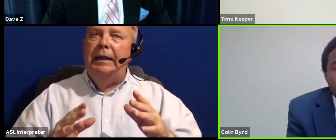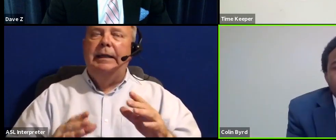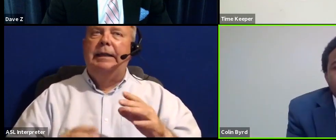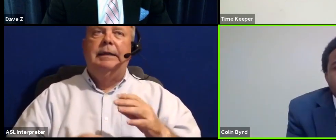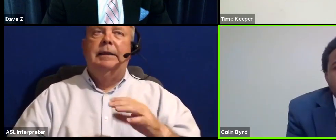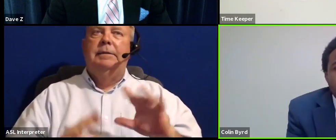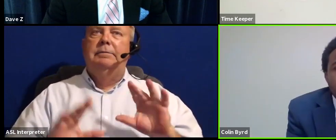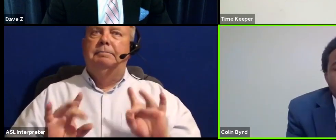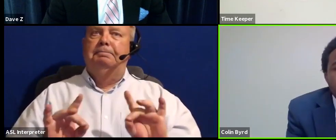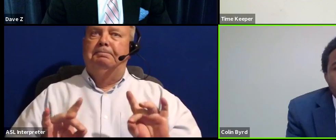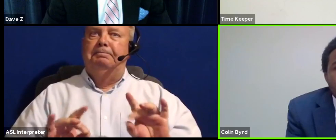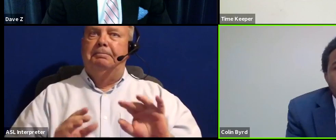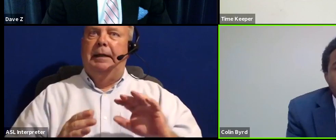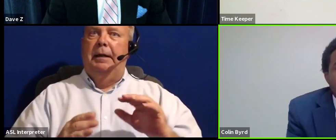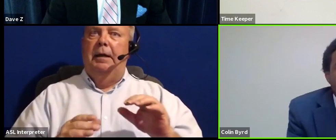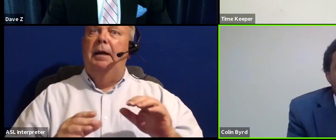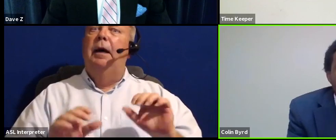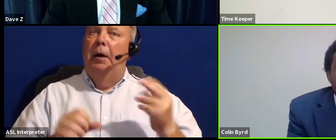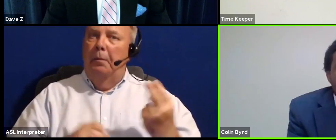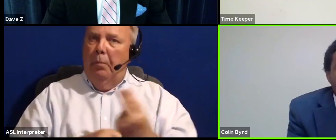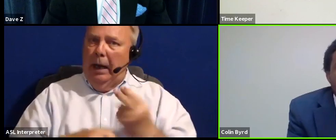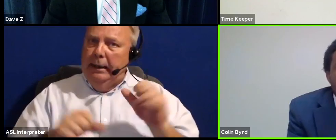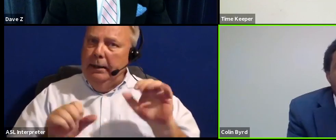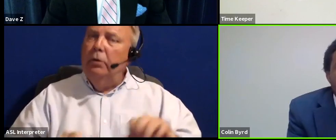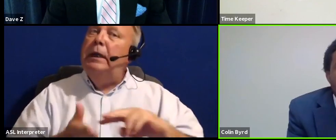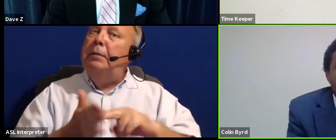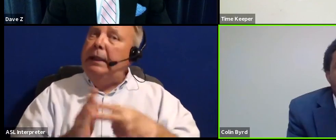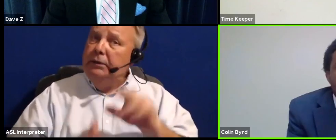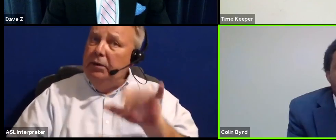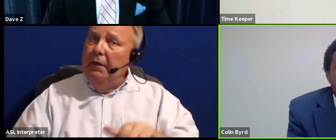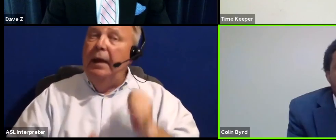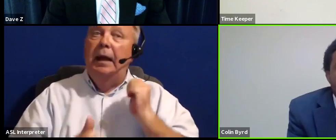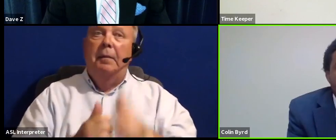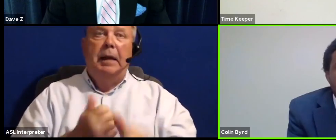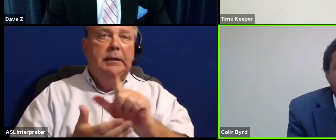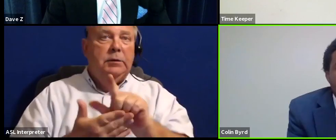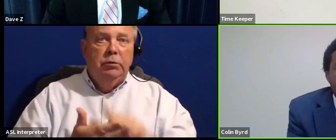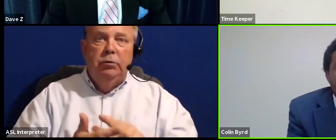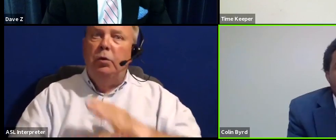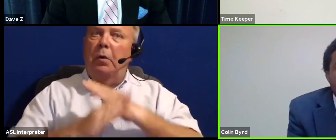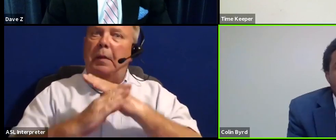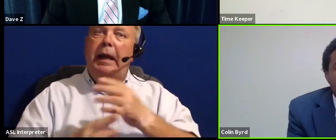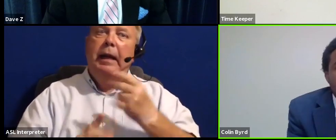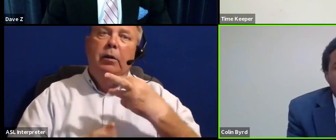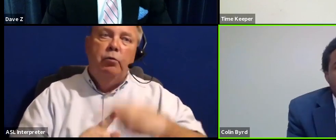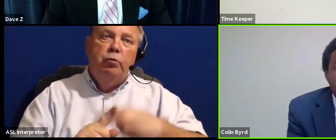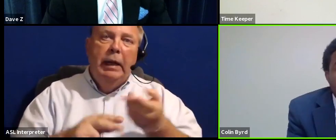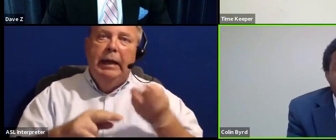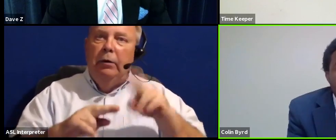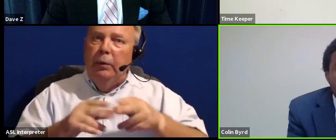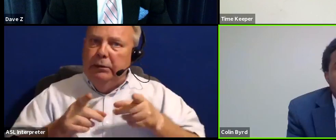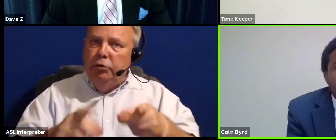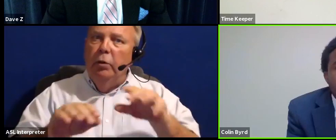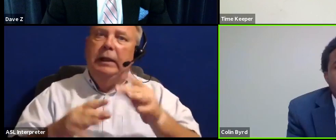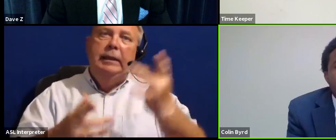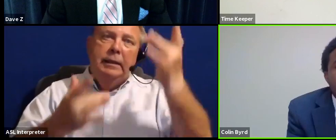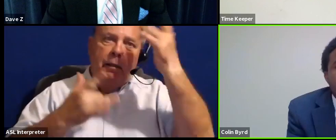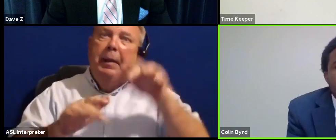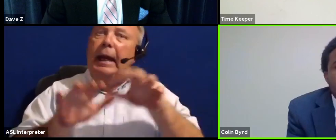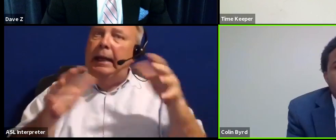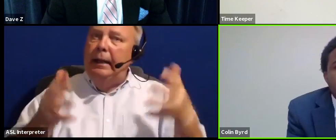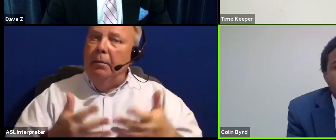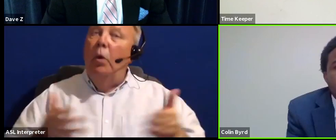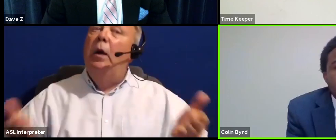implications of that. Passing legislation to ban rent increases during this pandemic, passing, introducing and passing